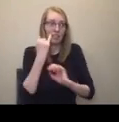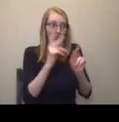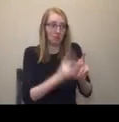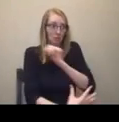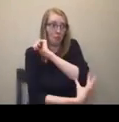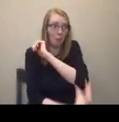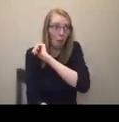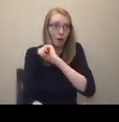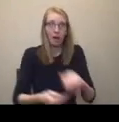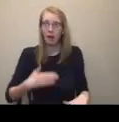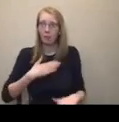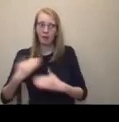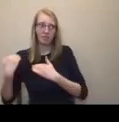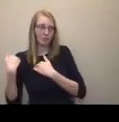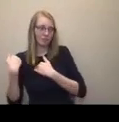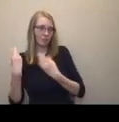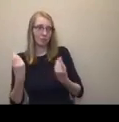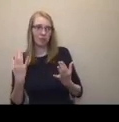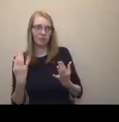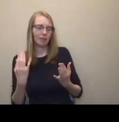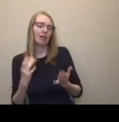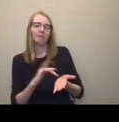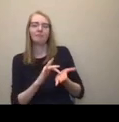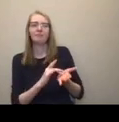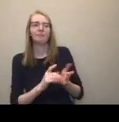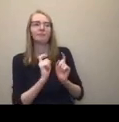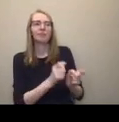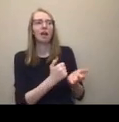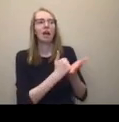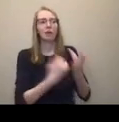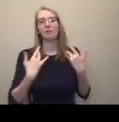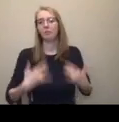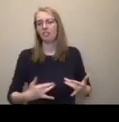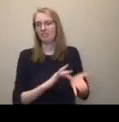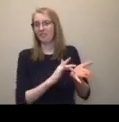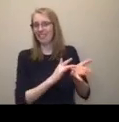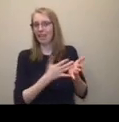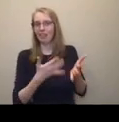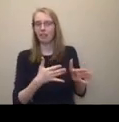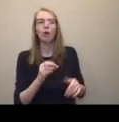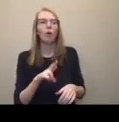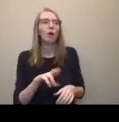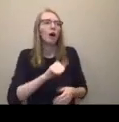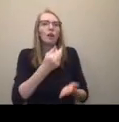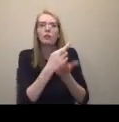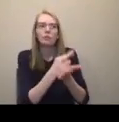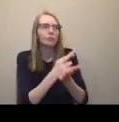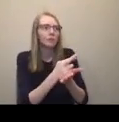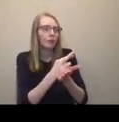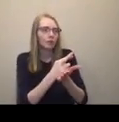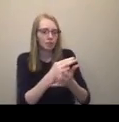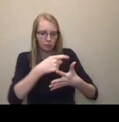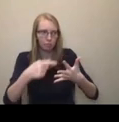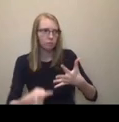or is it to try to help that person connect to better resources or what else and so on and so forth? How do we attend to the social